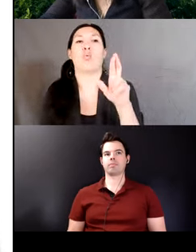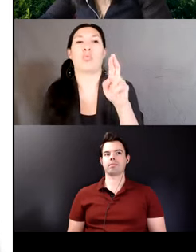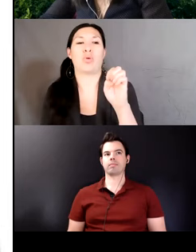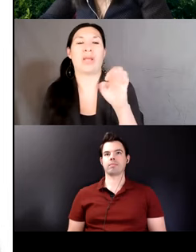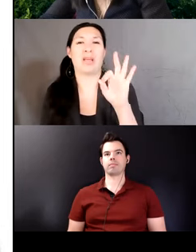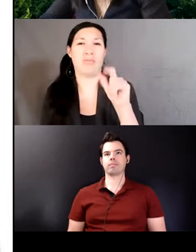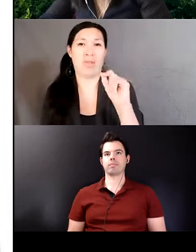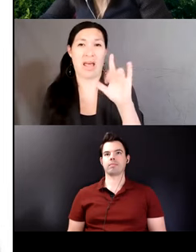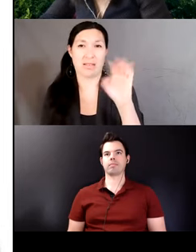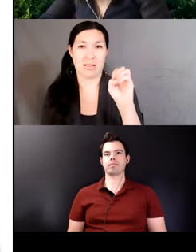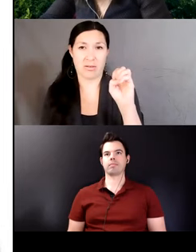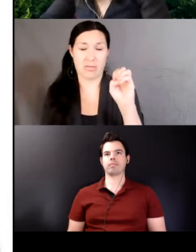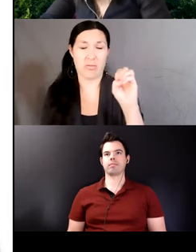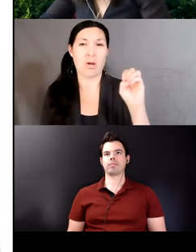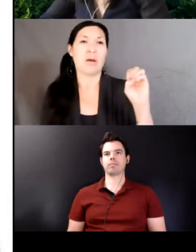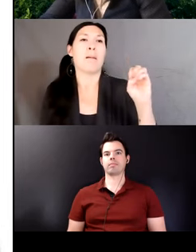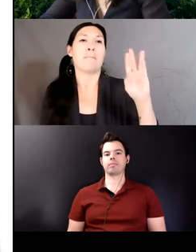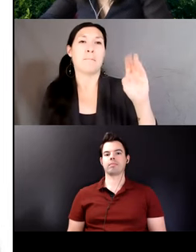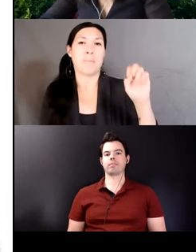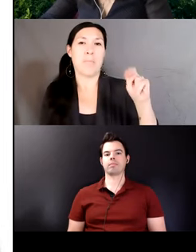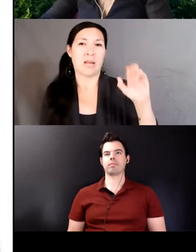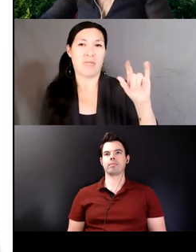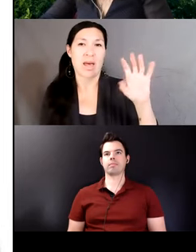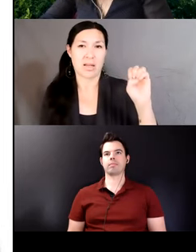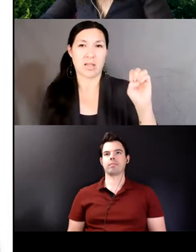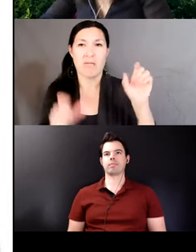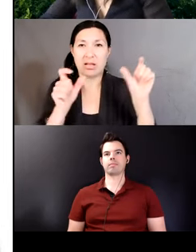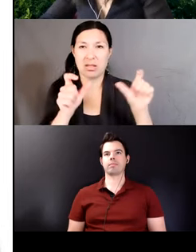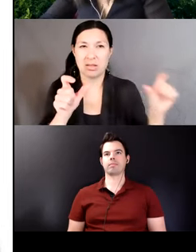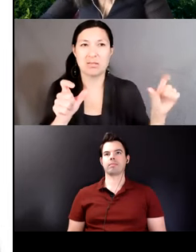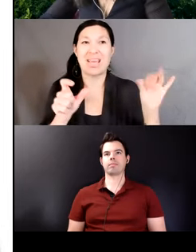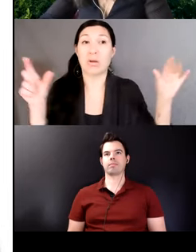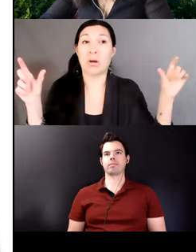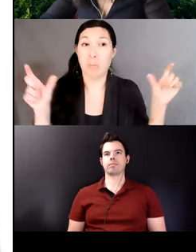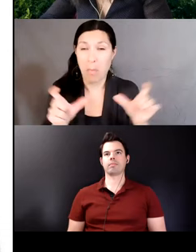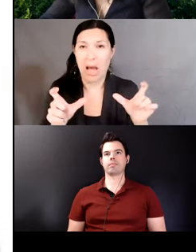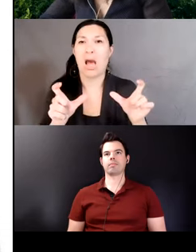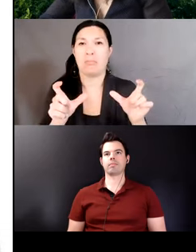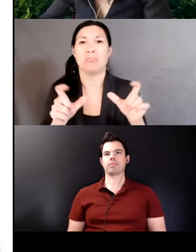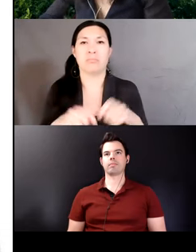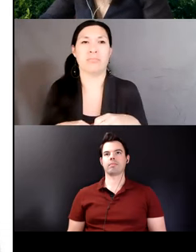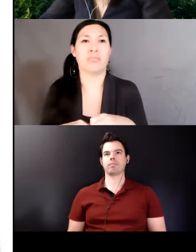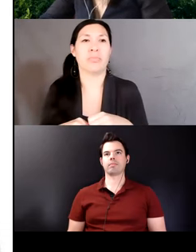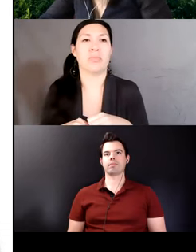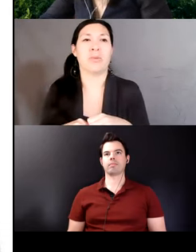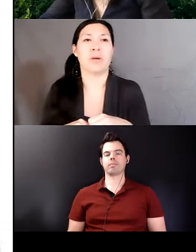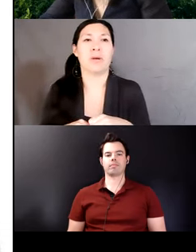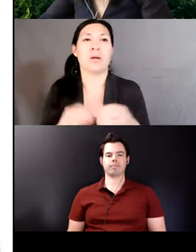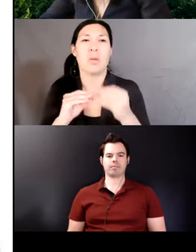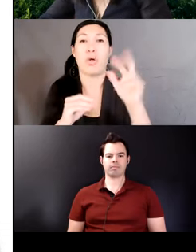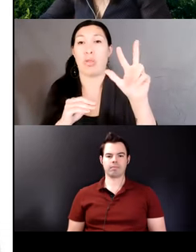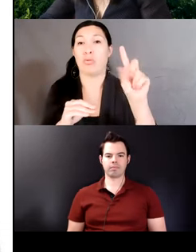when combined to activity verbs. In 31, the basic verb form means